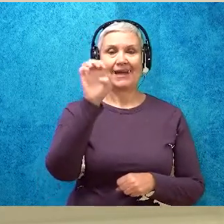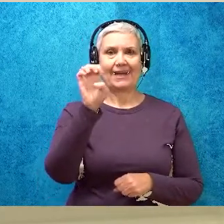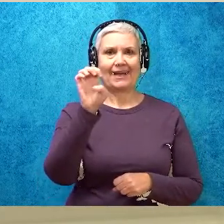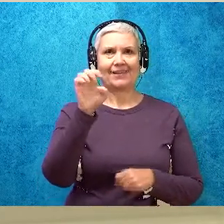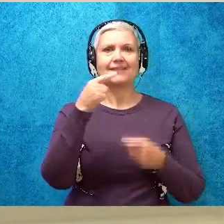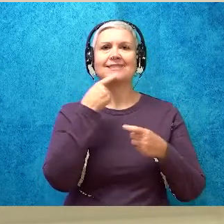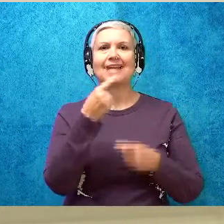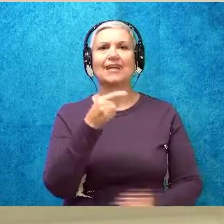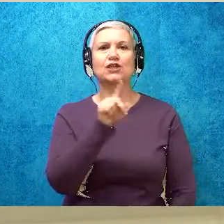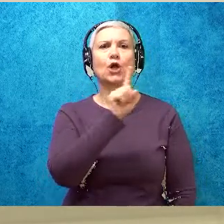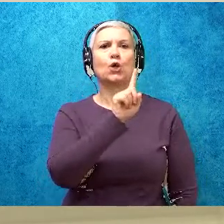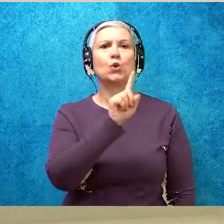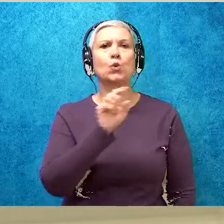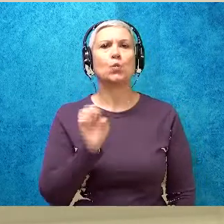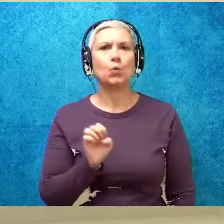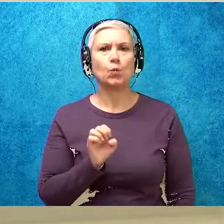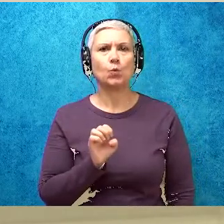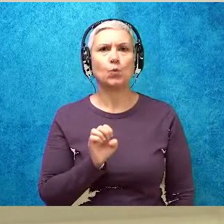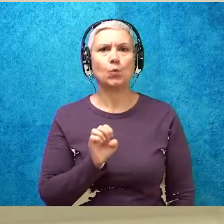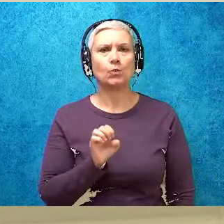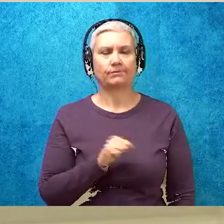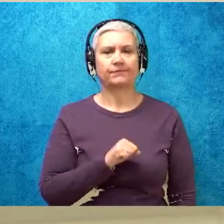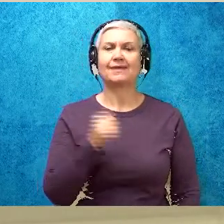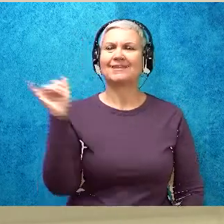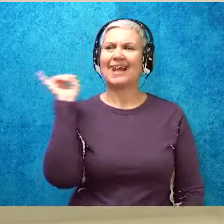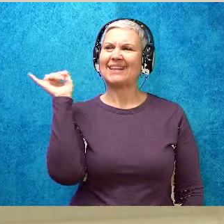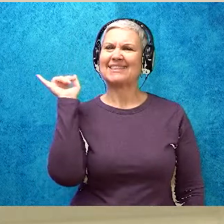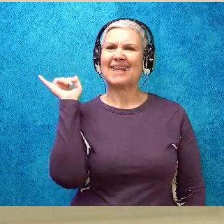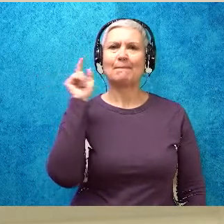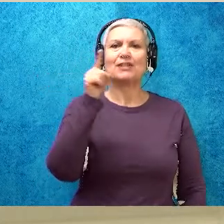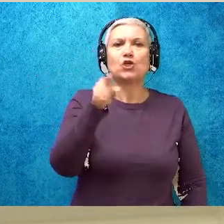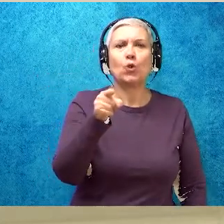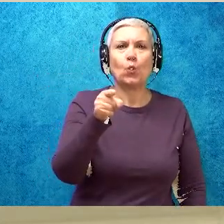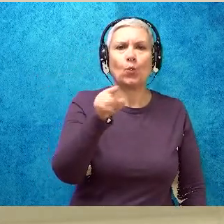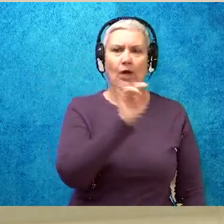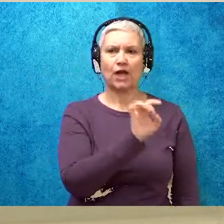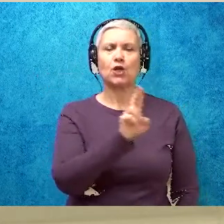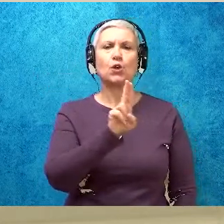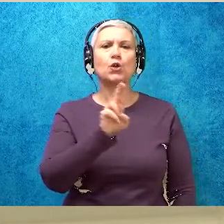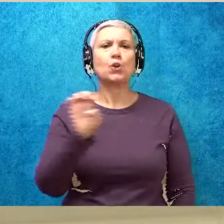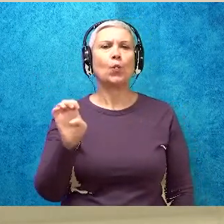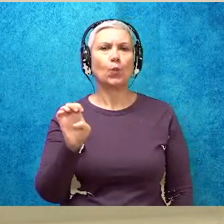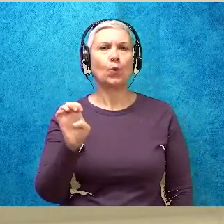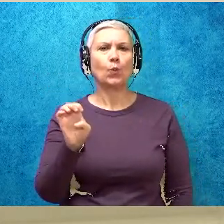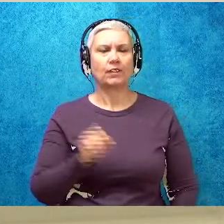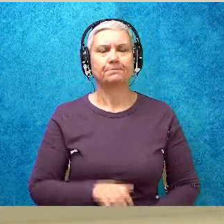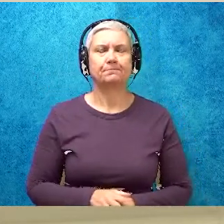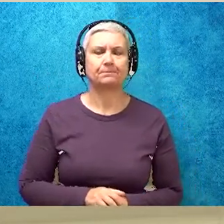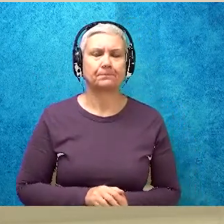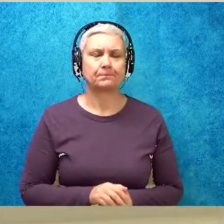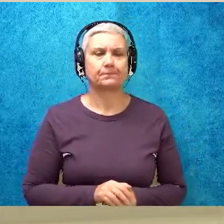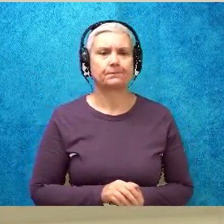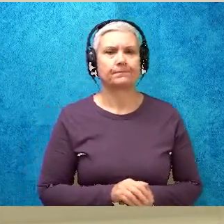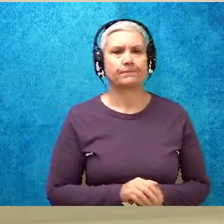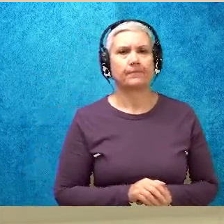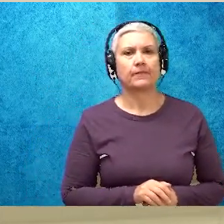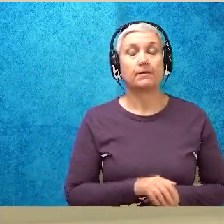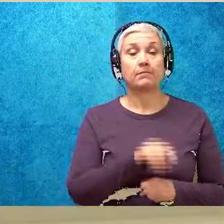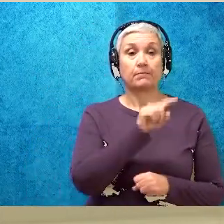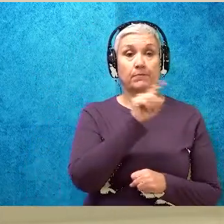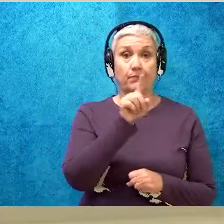Say it with me, guys. U blank E says U. One more time.